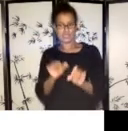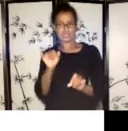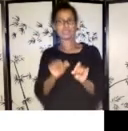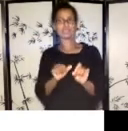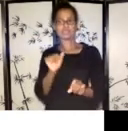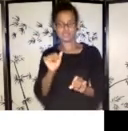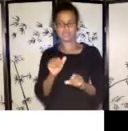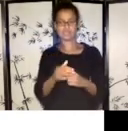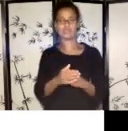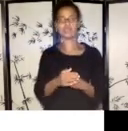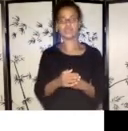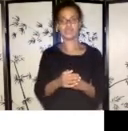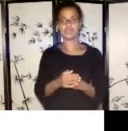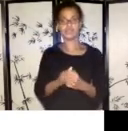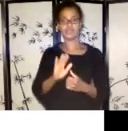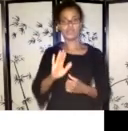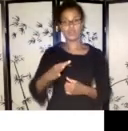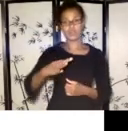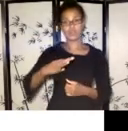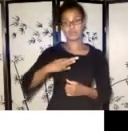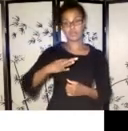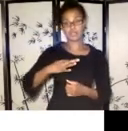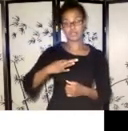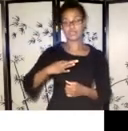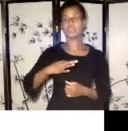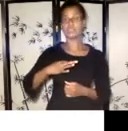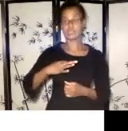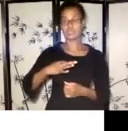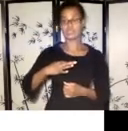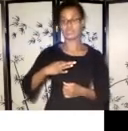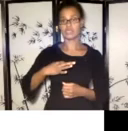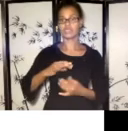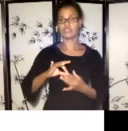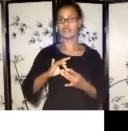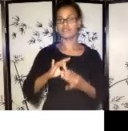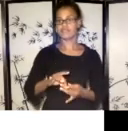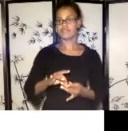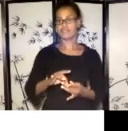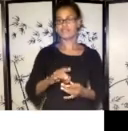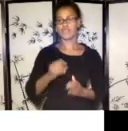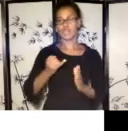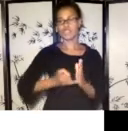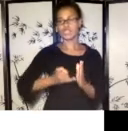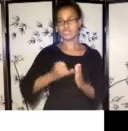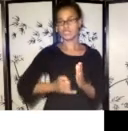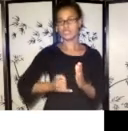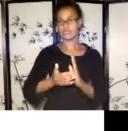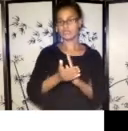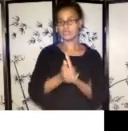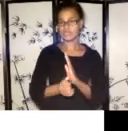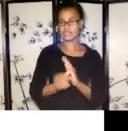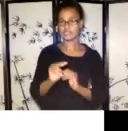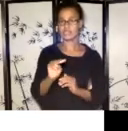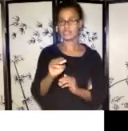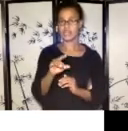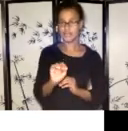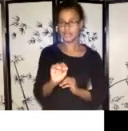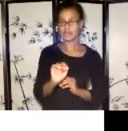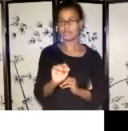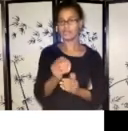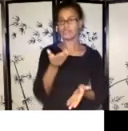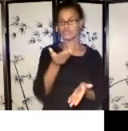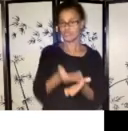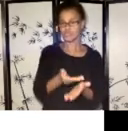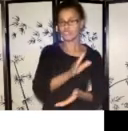applications are based on, you know, artistic merit, which is, you know, images of your artwork